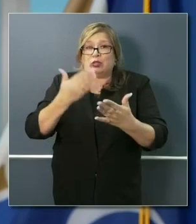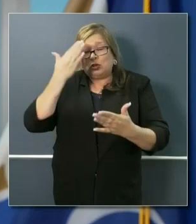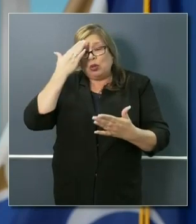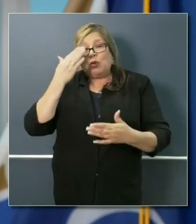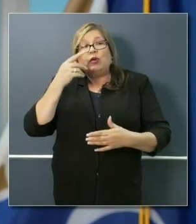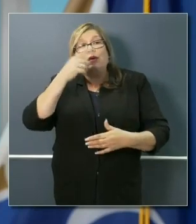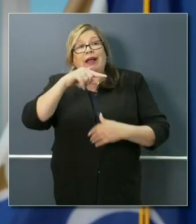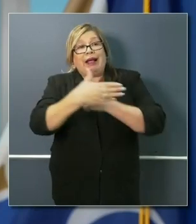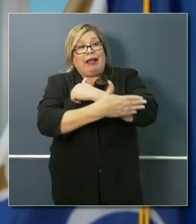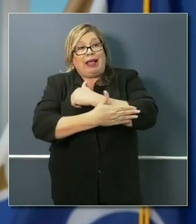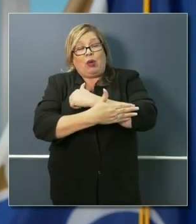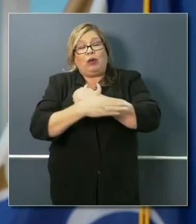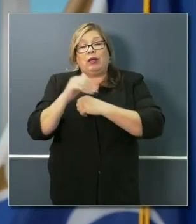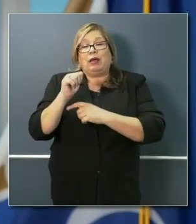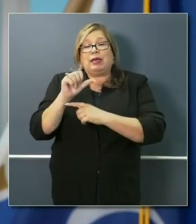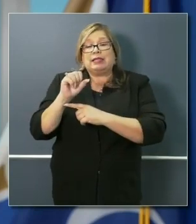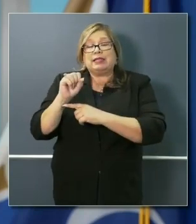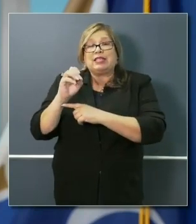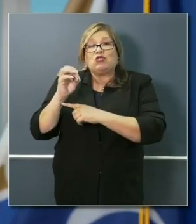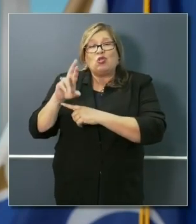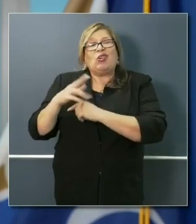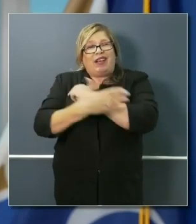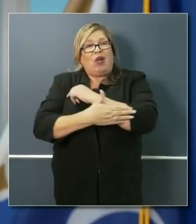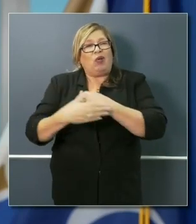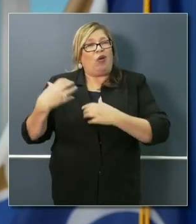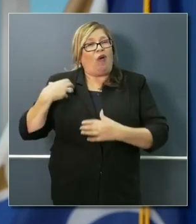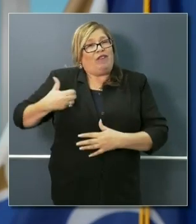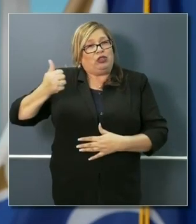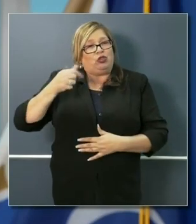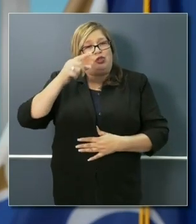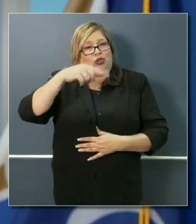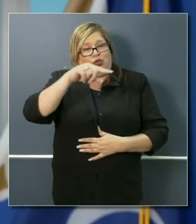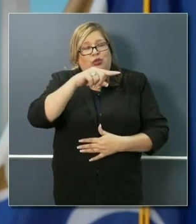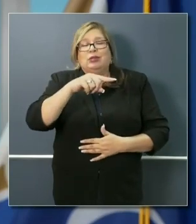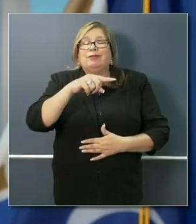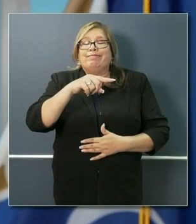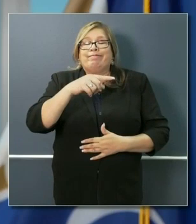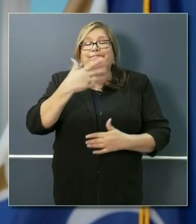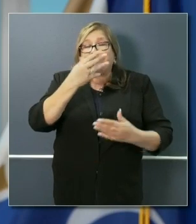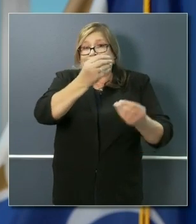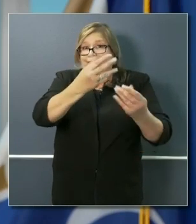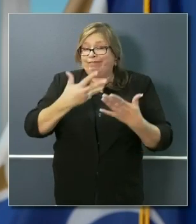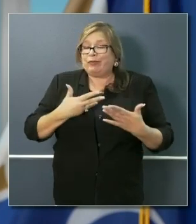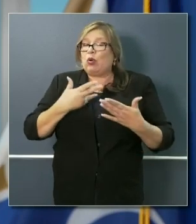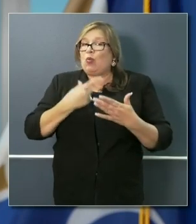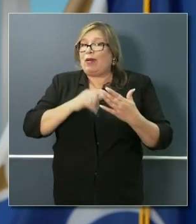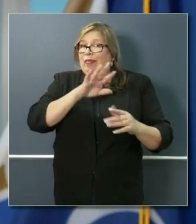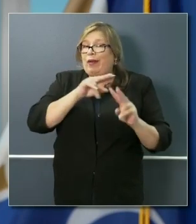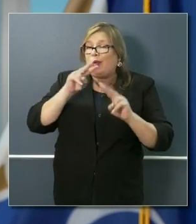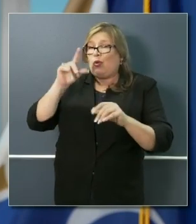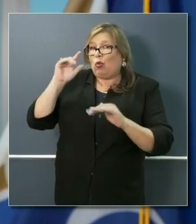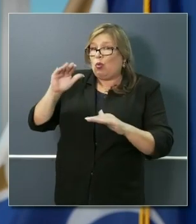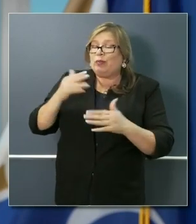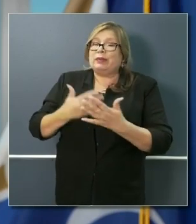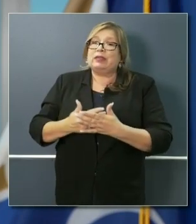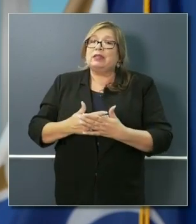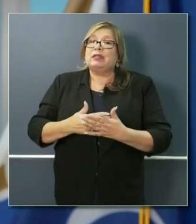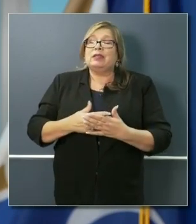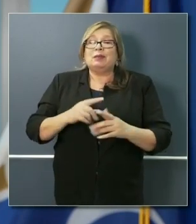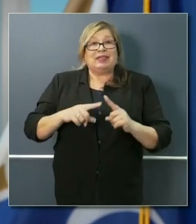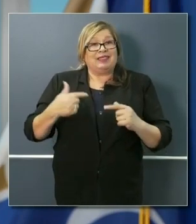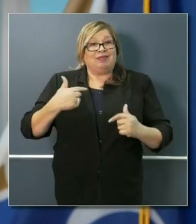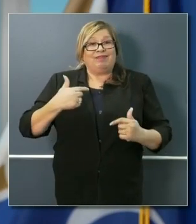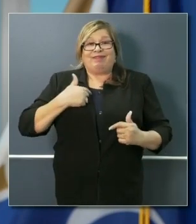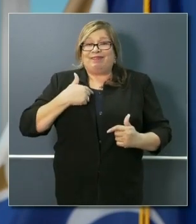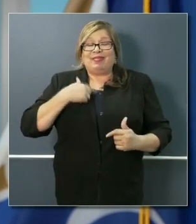assessors and the county officers, about their hope and expectation. But I am carrying that weight as